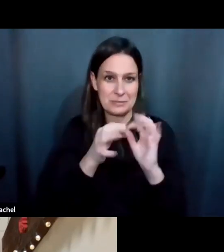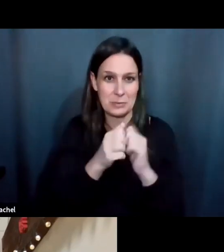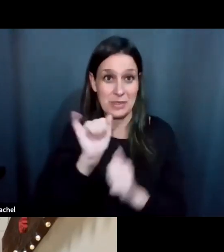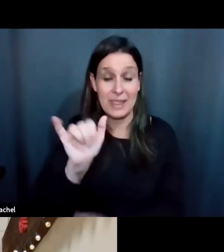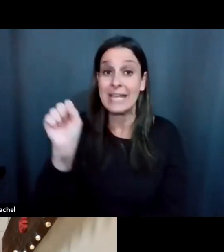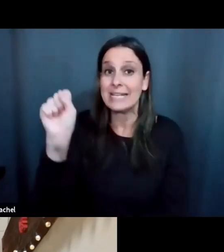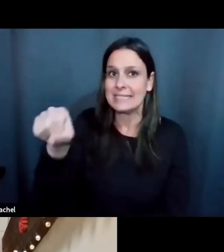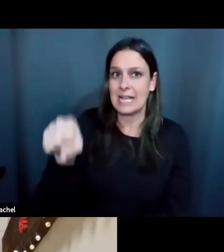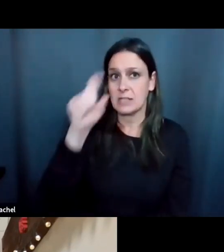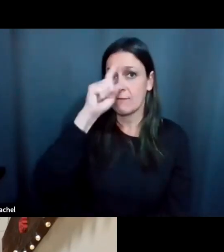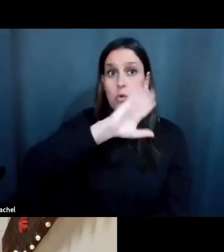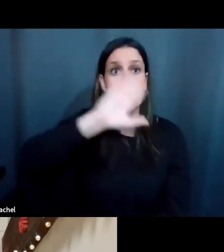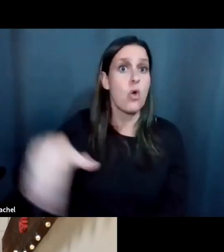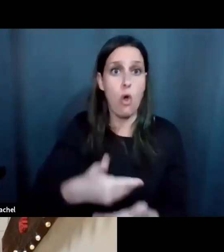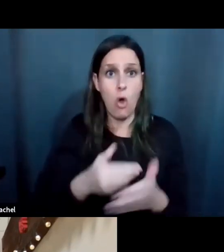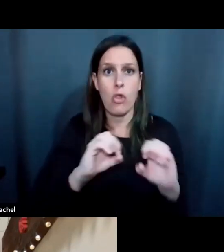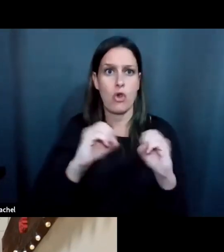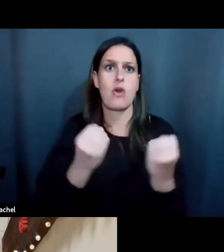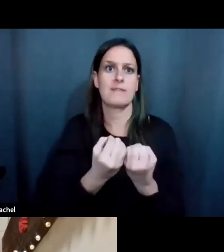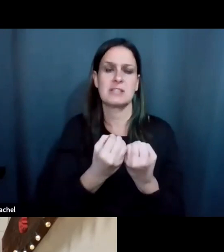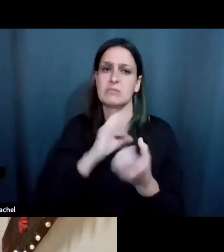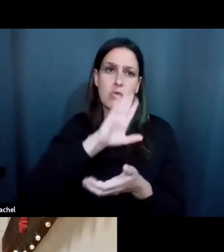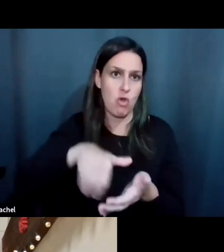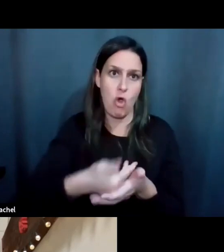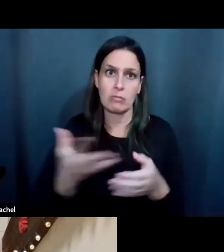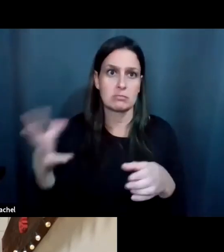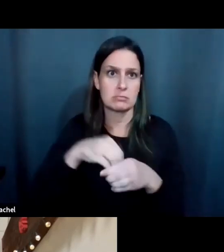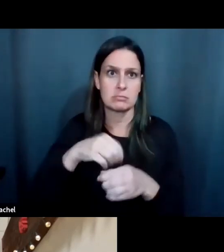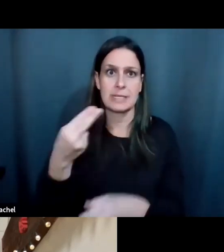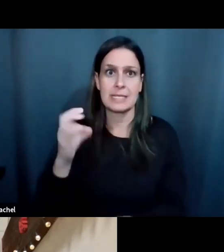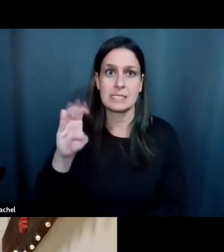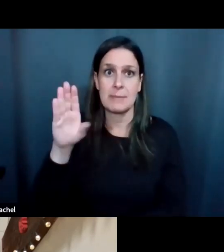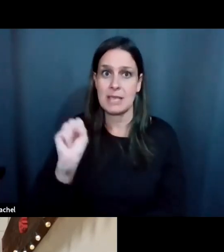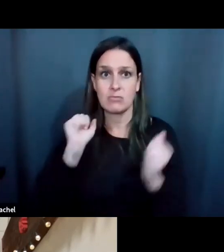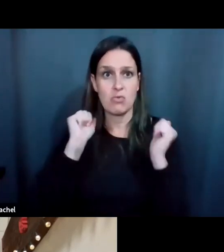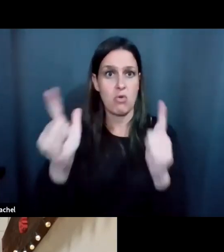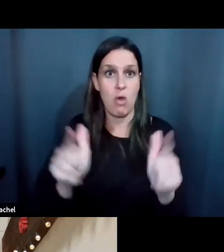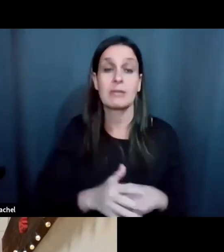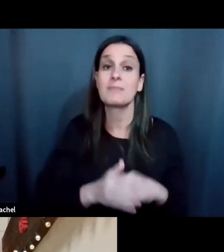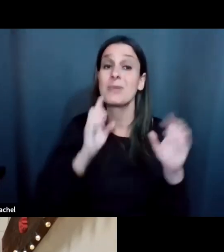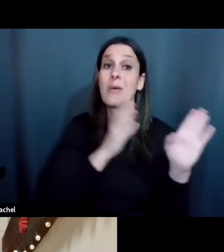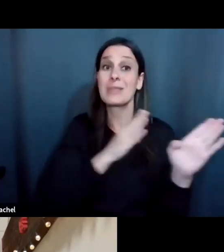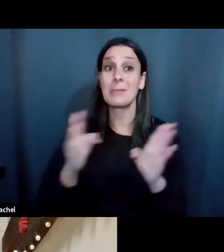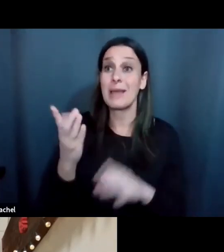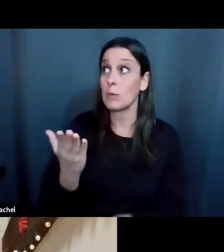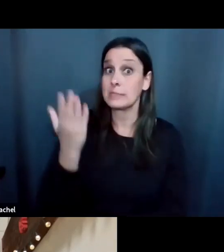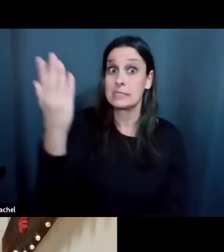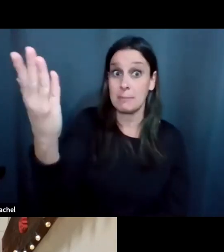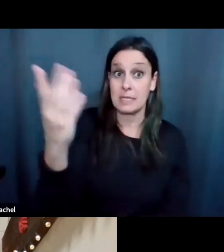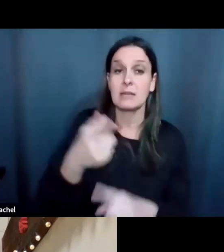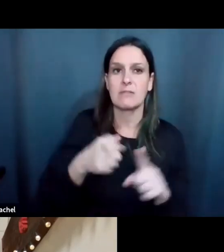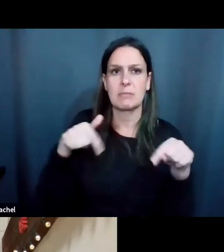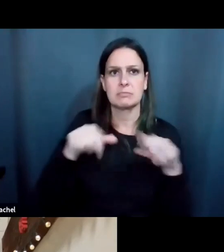Yes. It's for all of the offices that include HCBS. So the plan that was submitted by